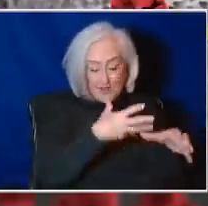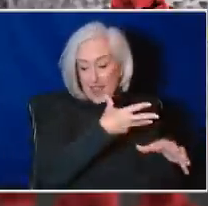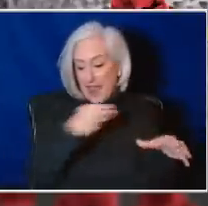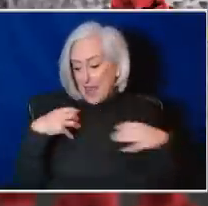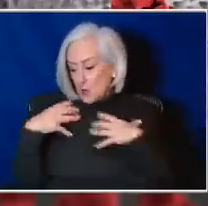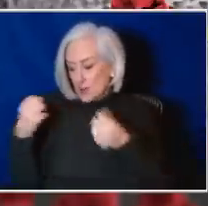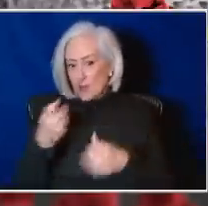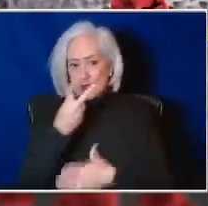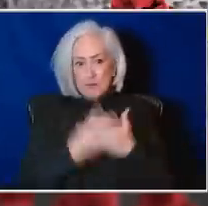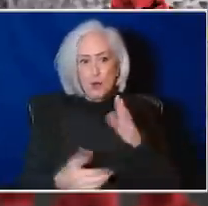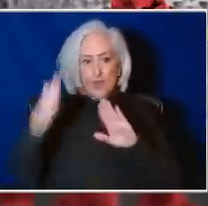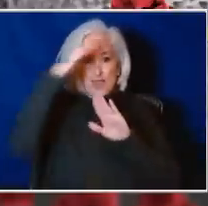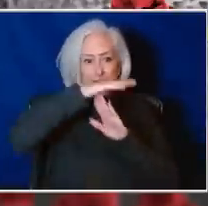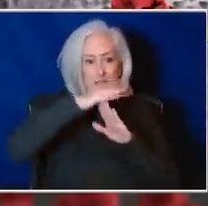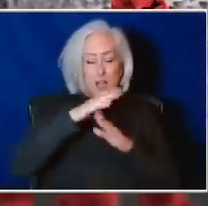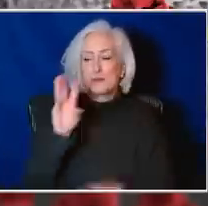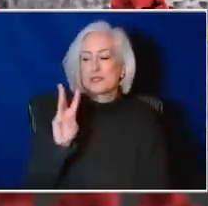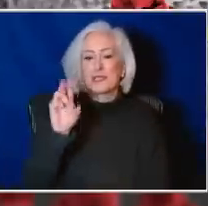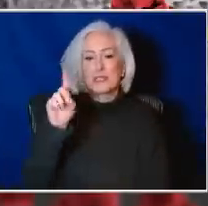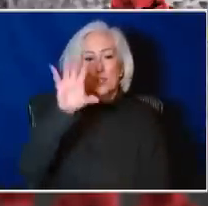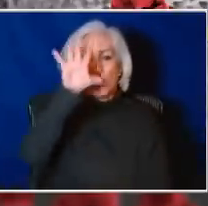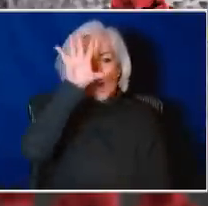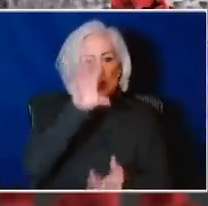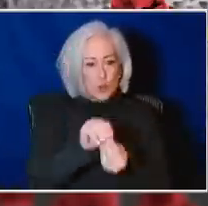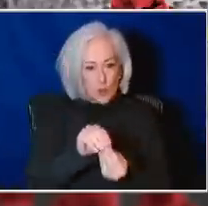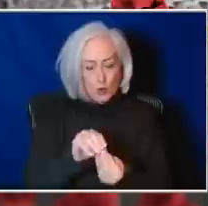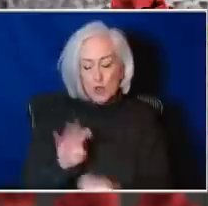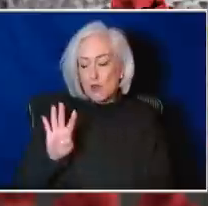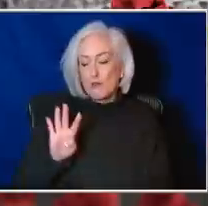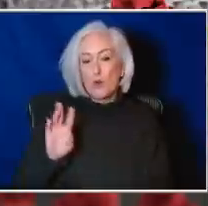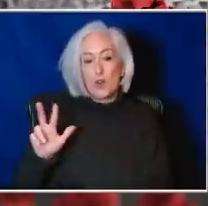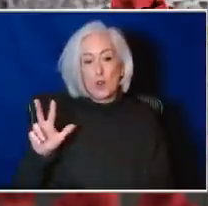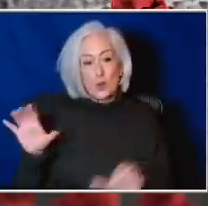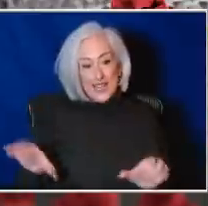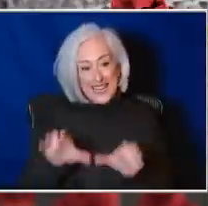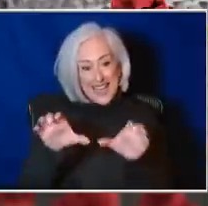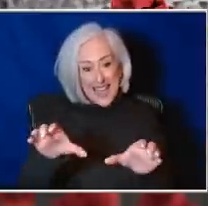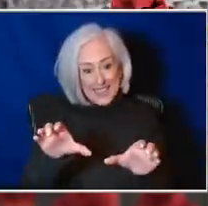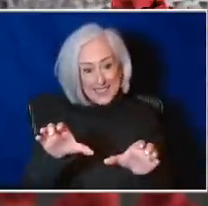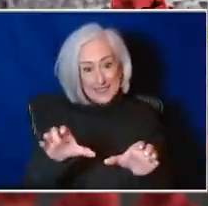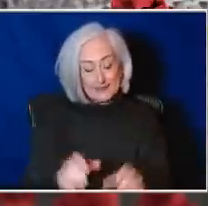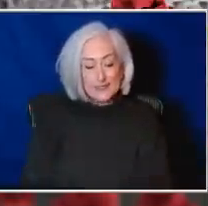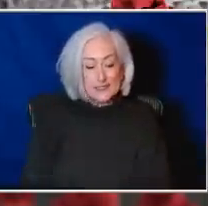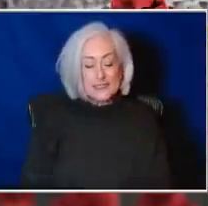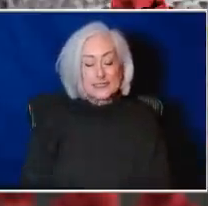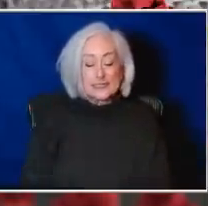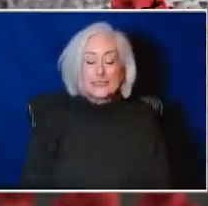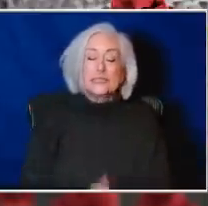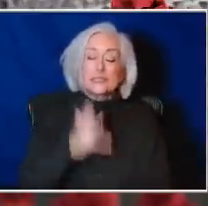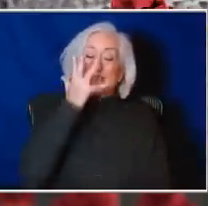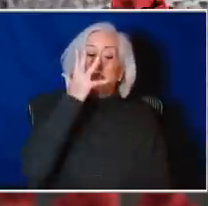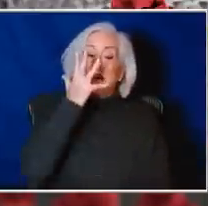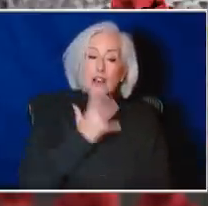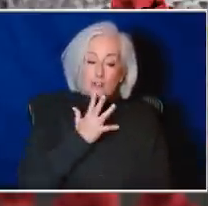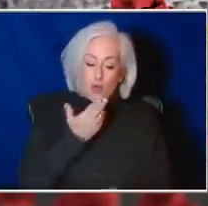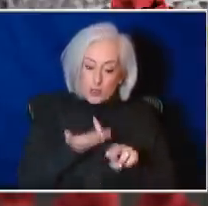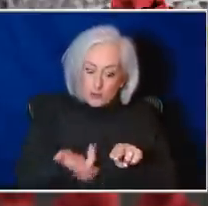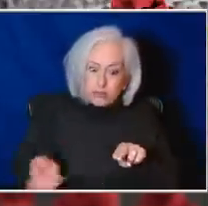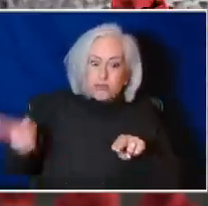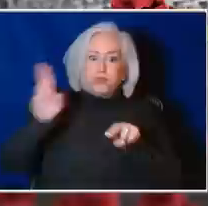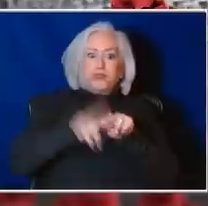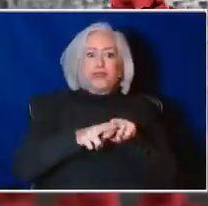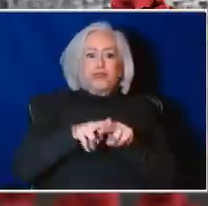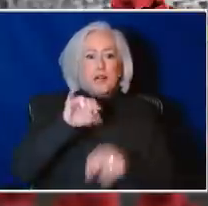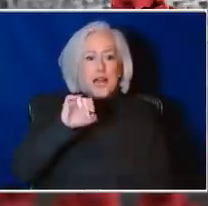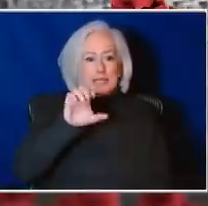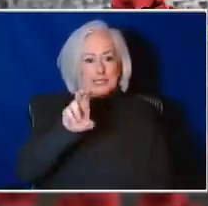61 total, but of those 43 are active. Unfortunately, what we have seen is a large jump in our ICU patients with 11